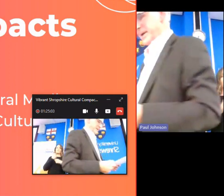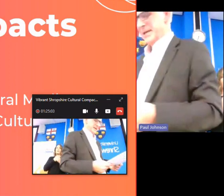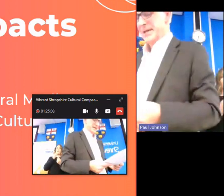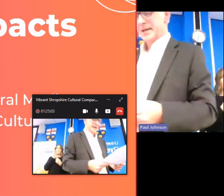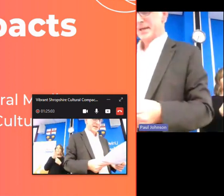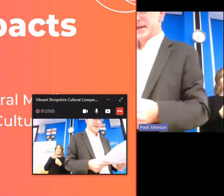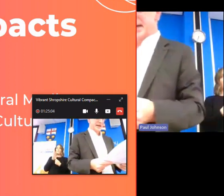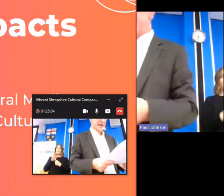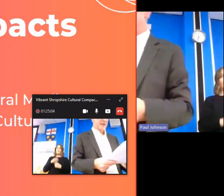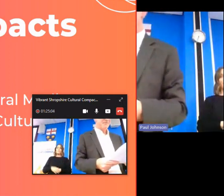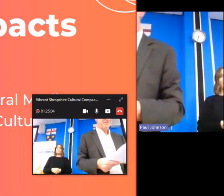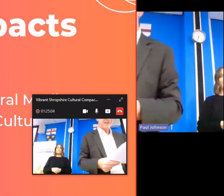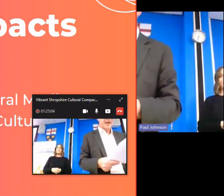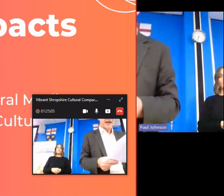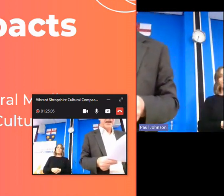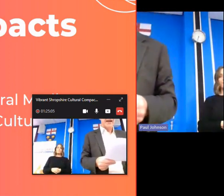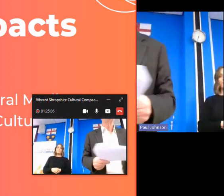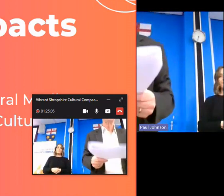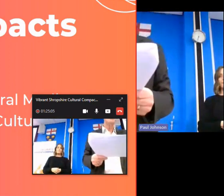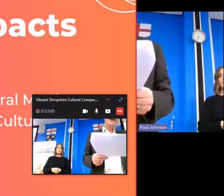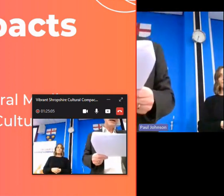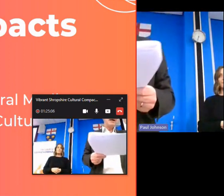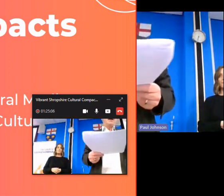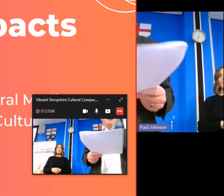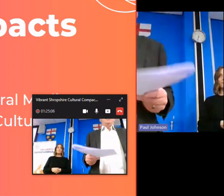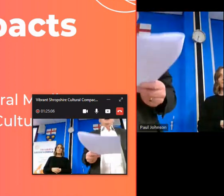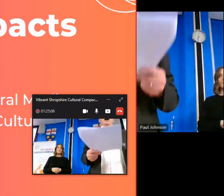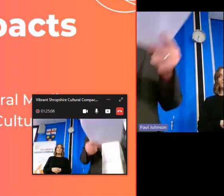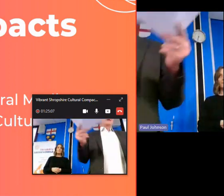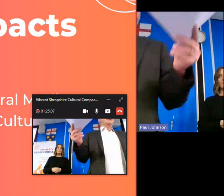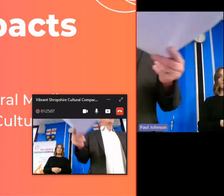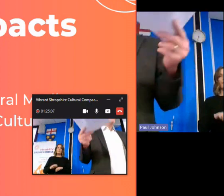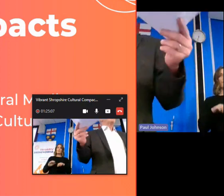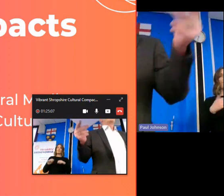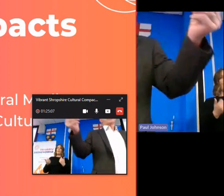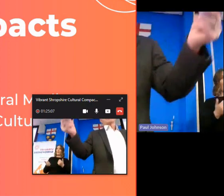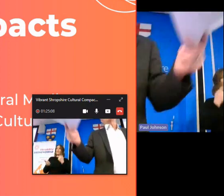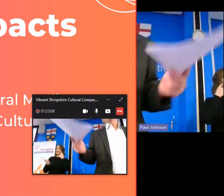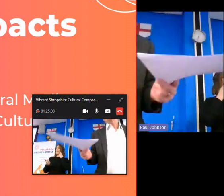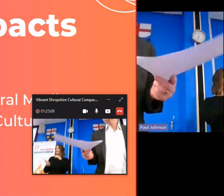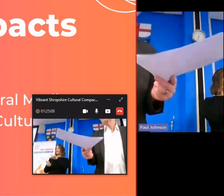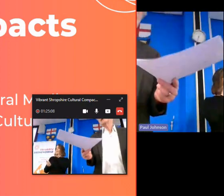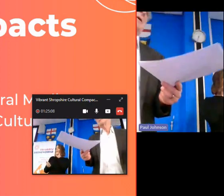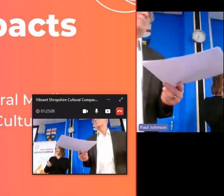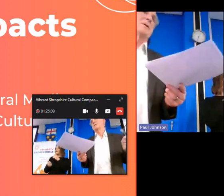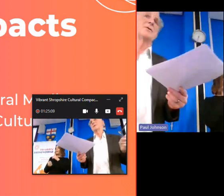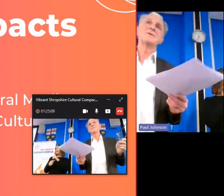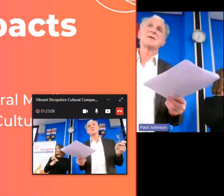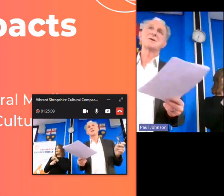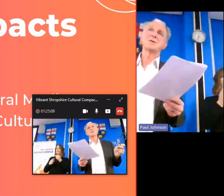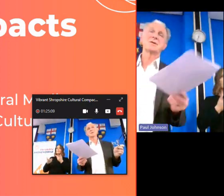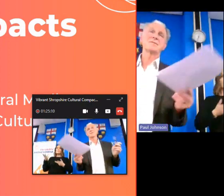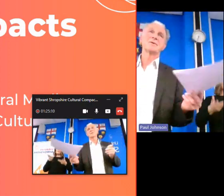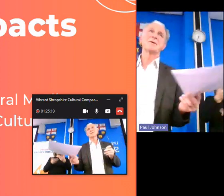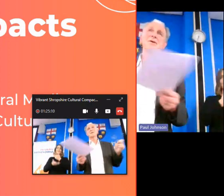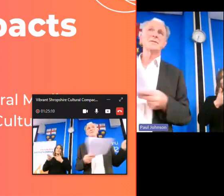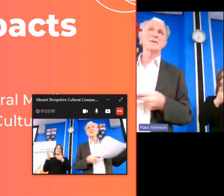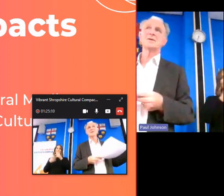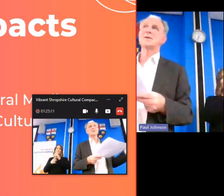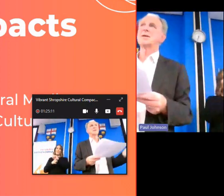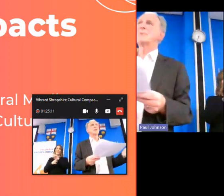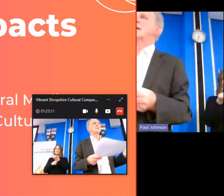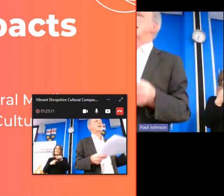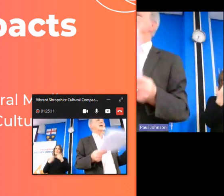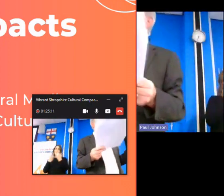the uh um and then i think it will come up possibly i'm sure it will come up in conversations if not